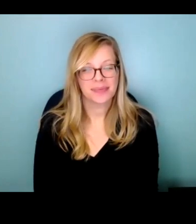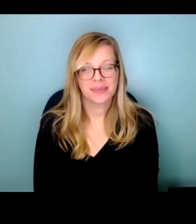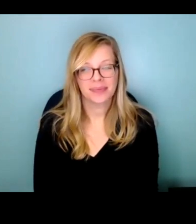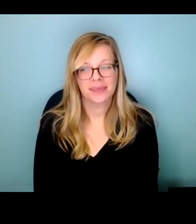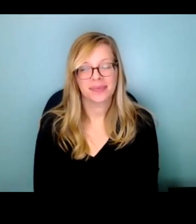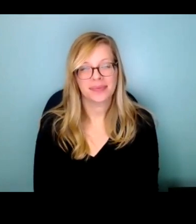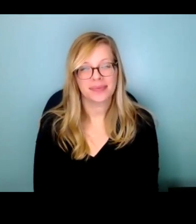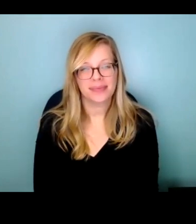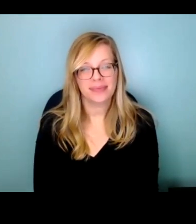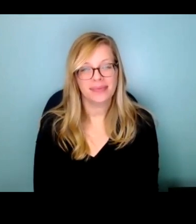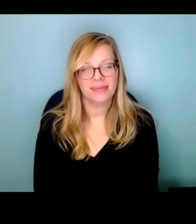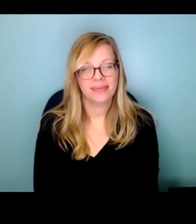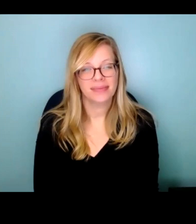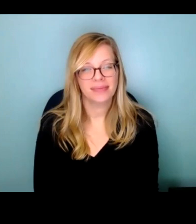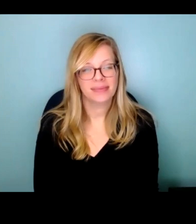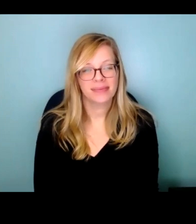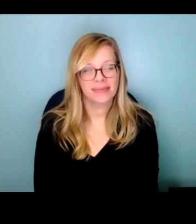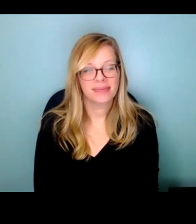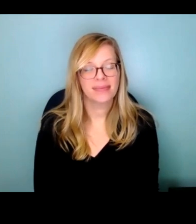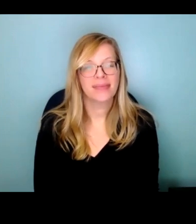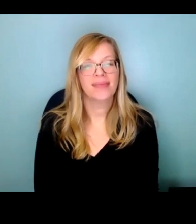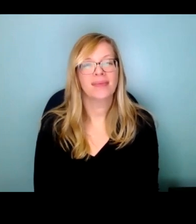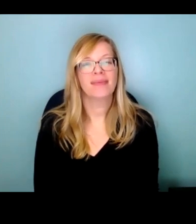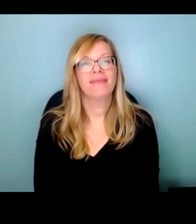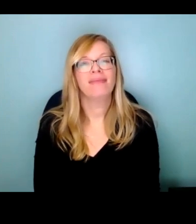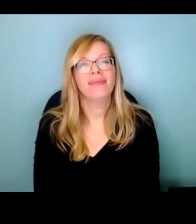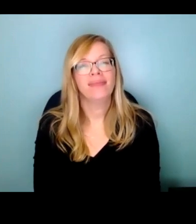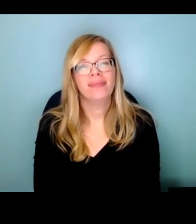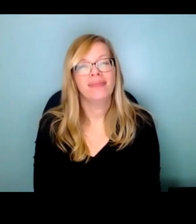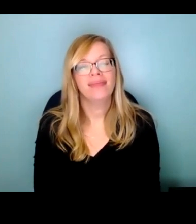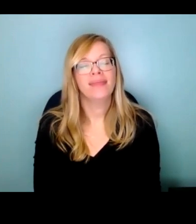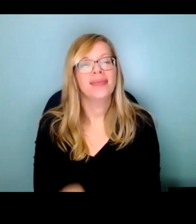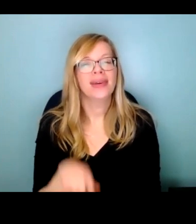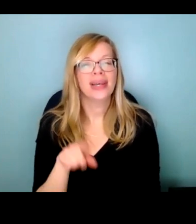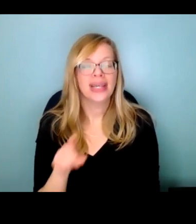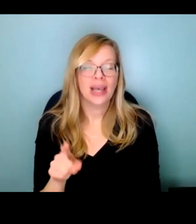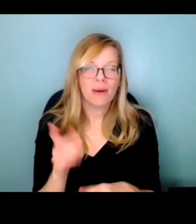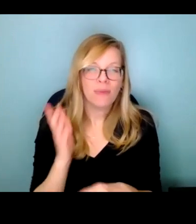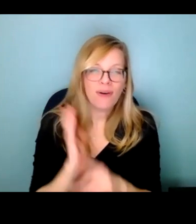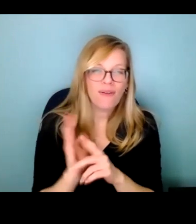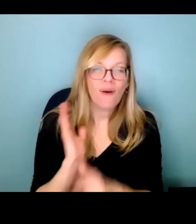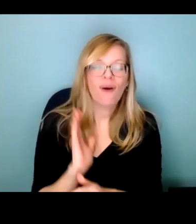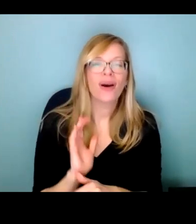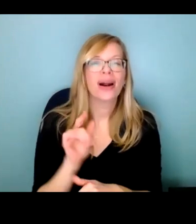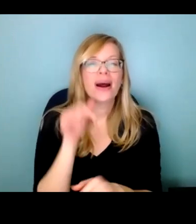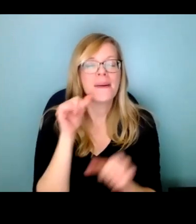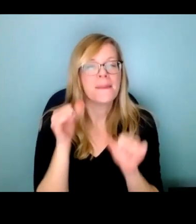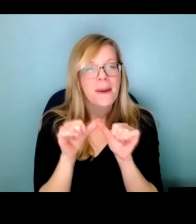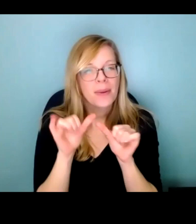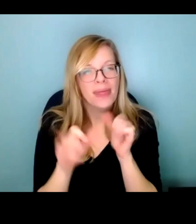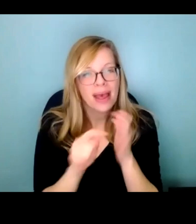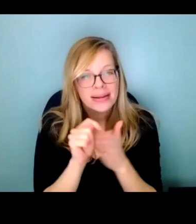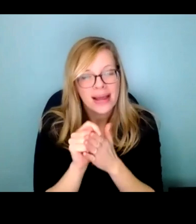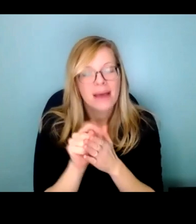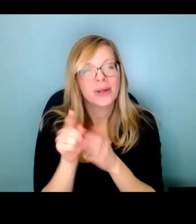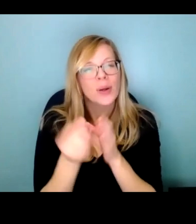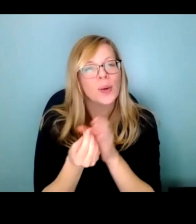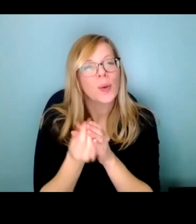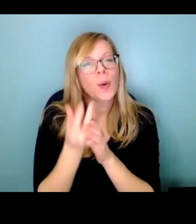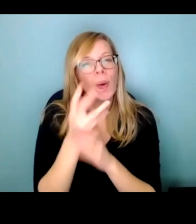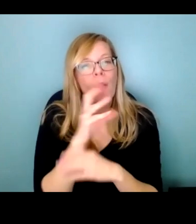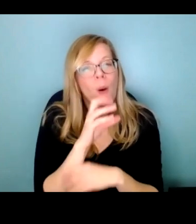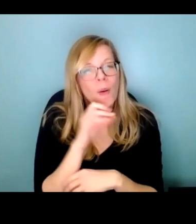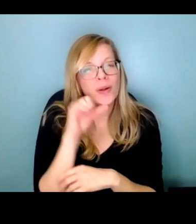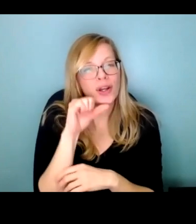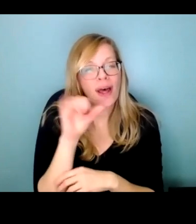there came a time when he saw his life as he grew older his pictures laid